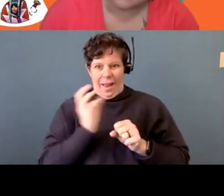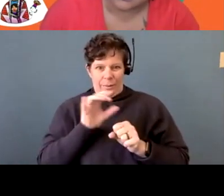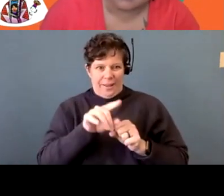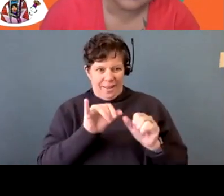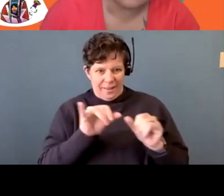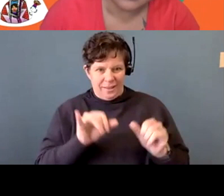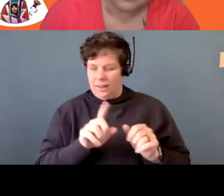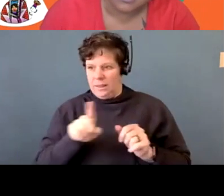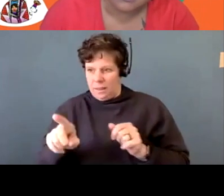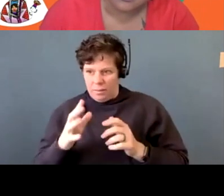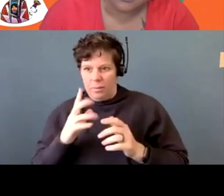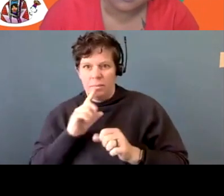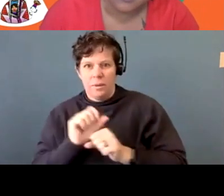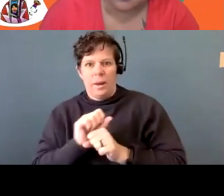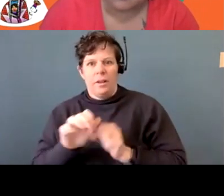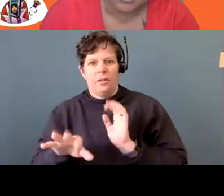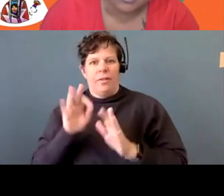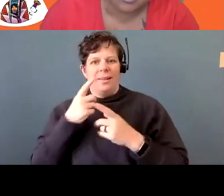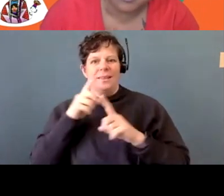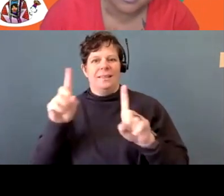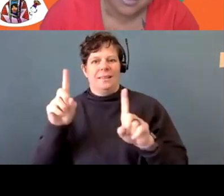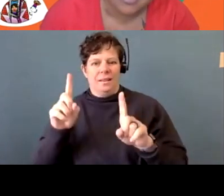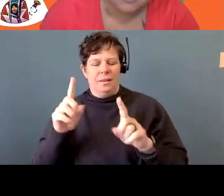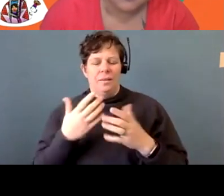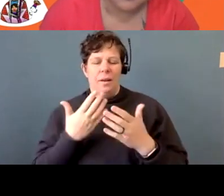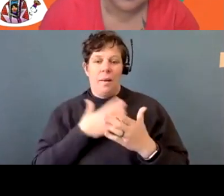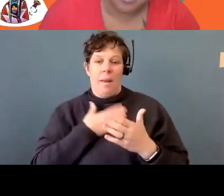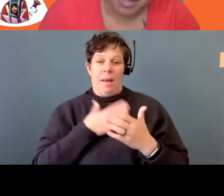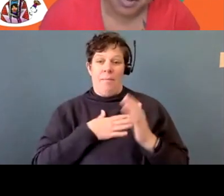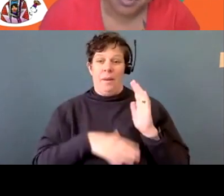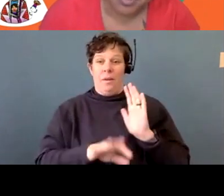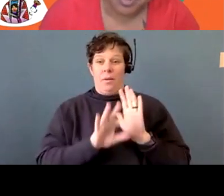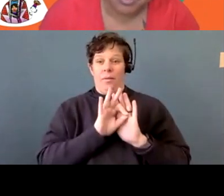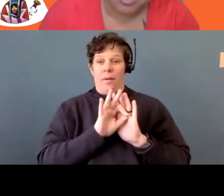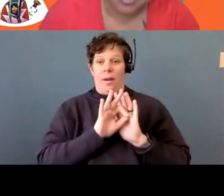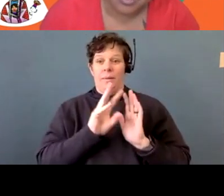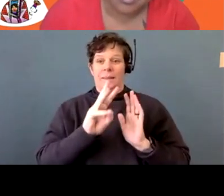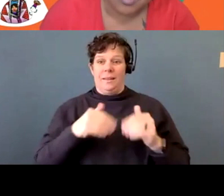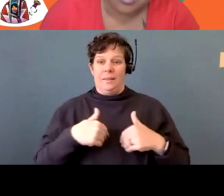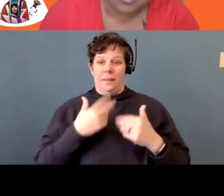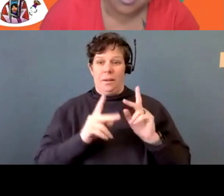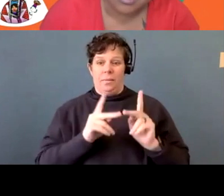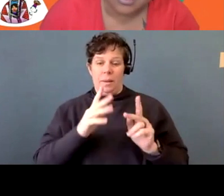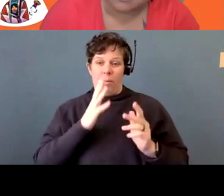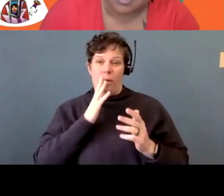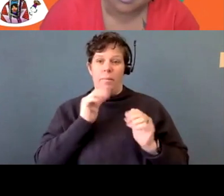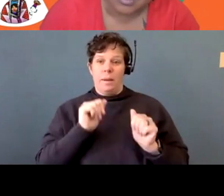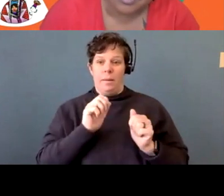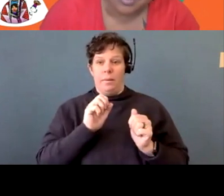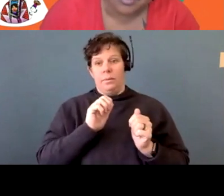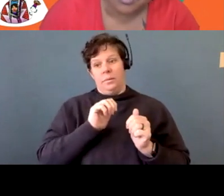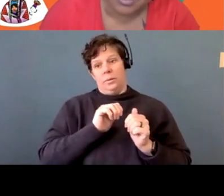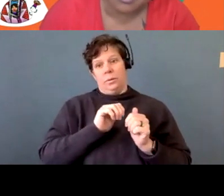have some success. So I'm, I'm grateful that there have been six young people who have been returned home. So that I have a lot of